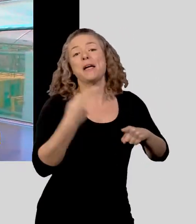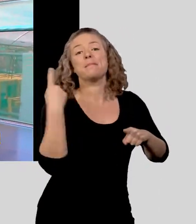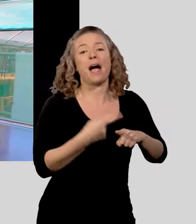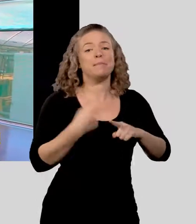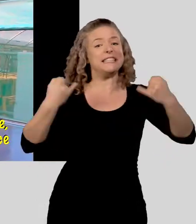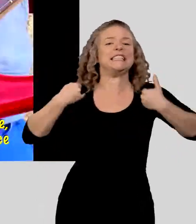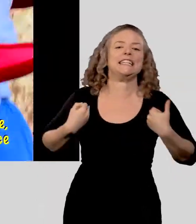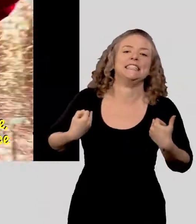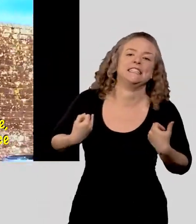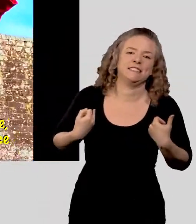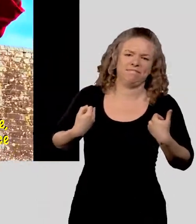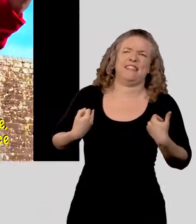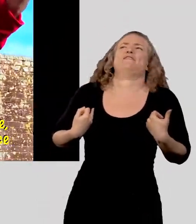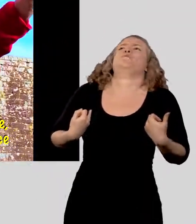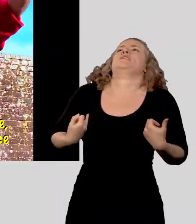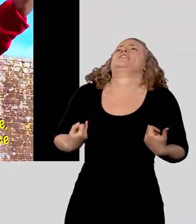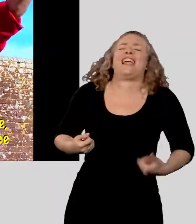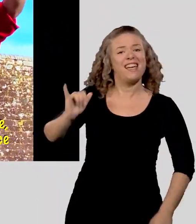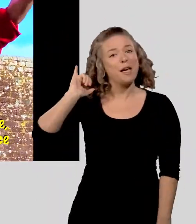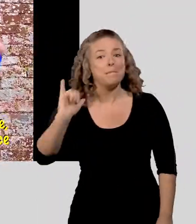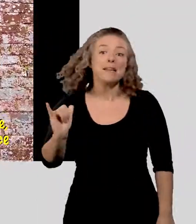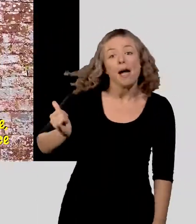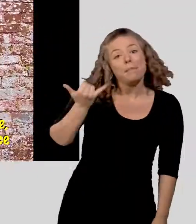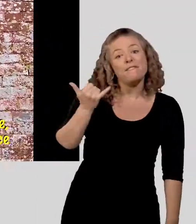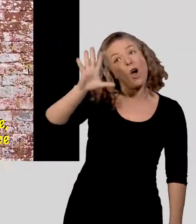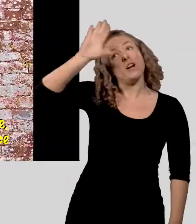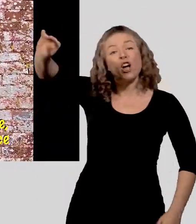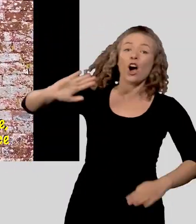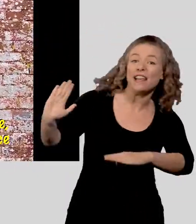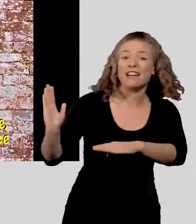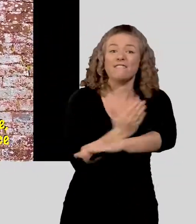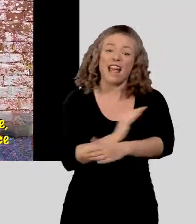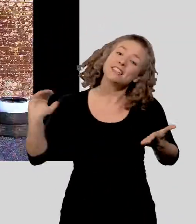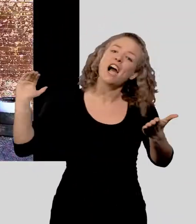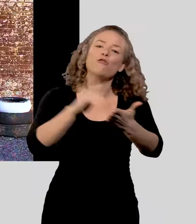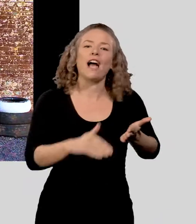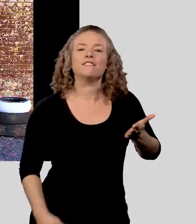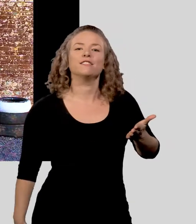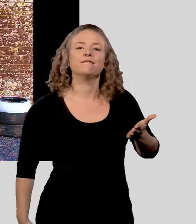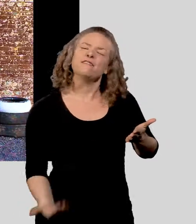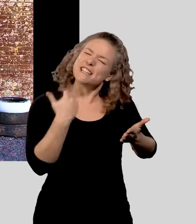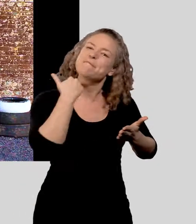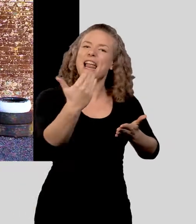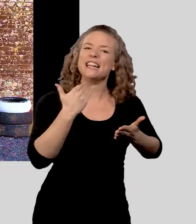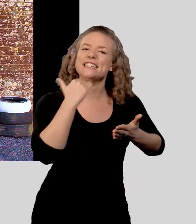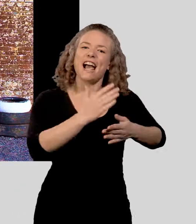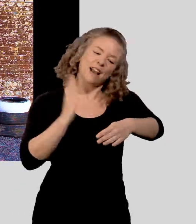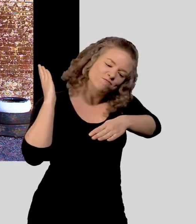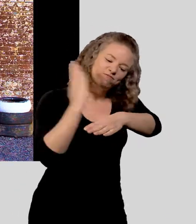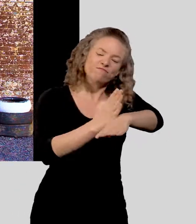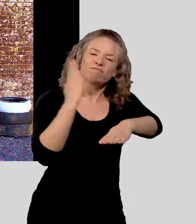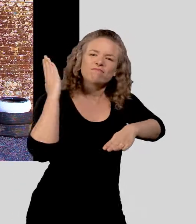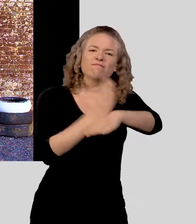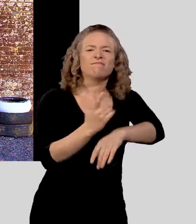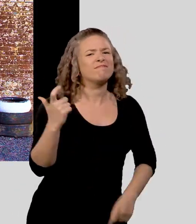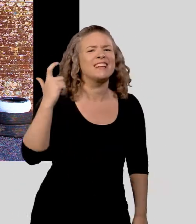in Hip hopity, sickness, if you're too sick to dance, pick up the phone and call in advance Arrival, leave plenty of time,